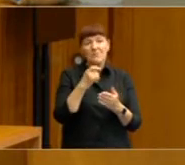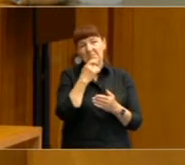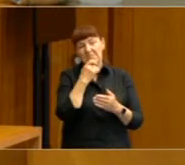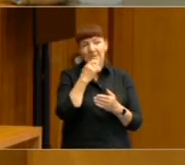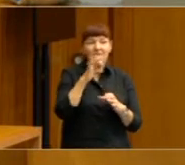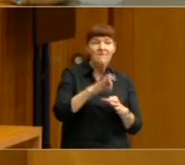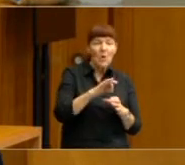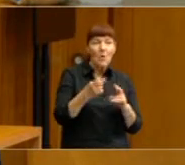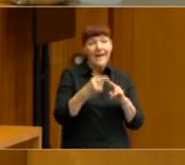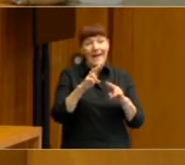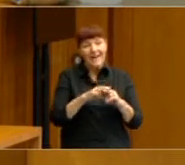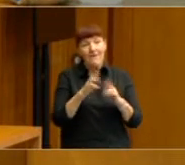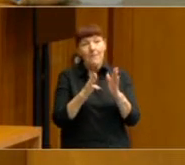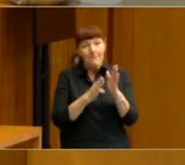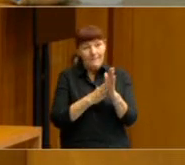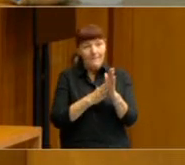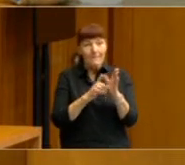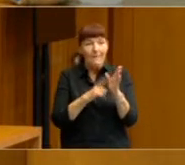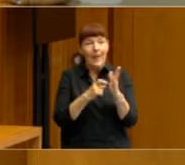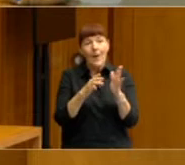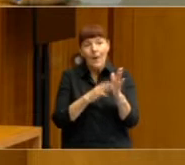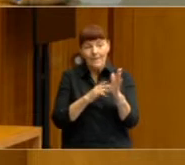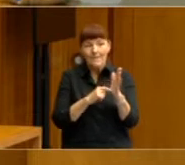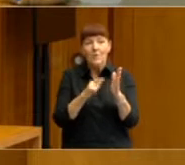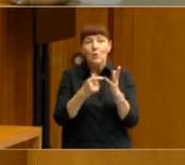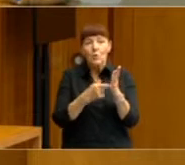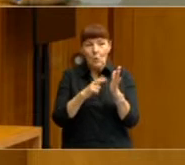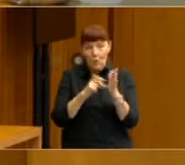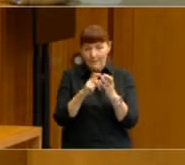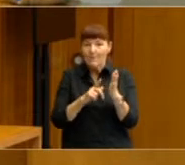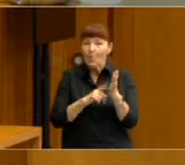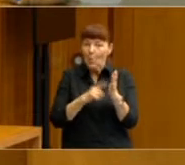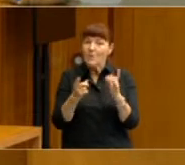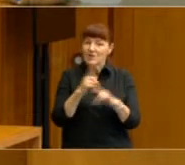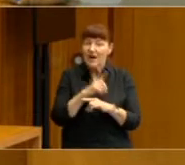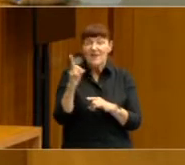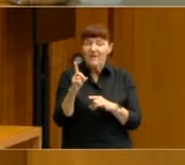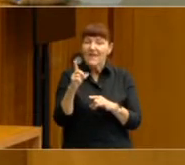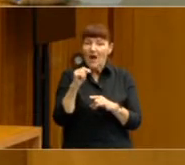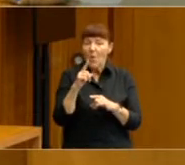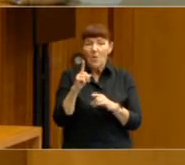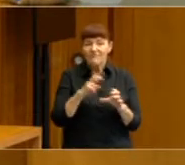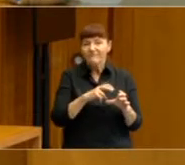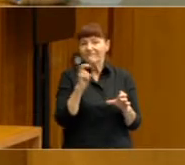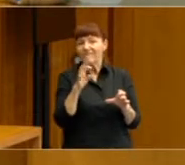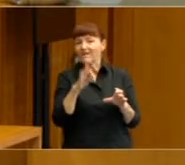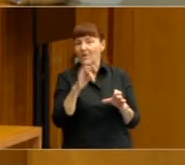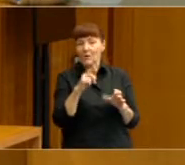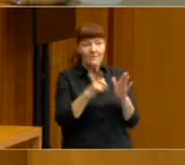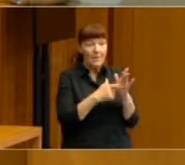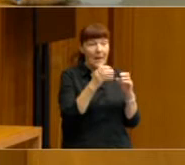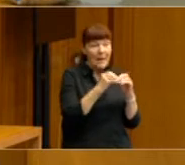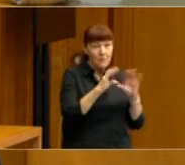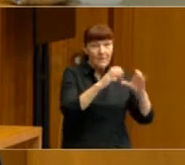leader. What we find was that there was an exodus of voters from the Liberal Party, but it